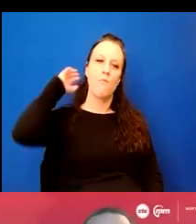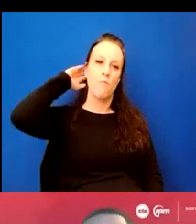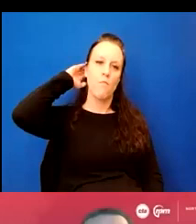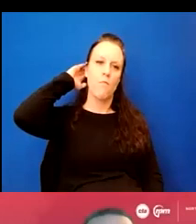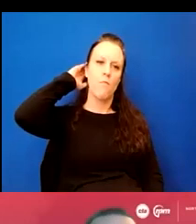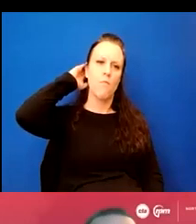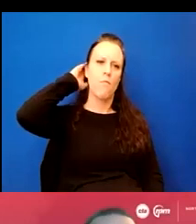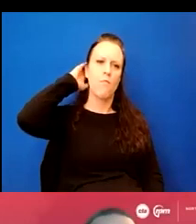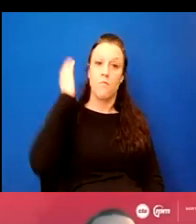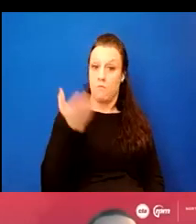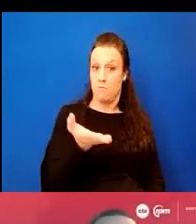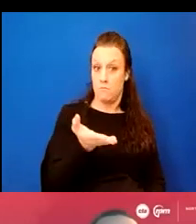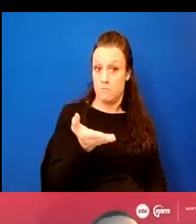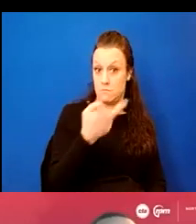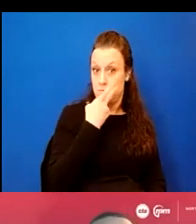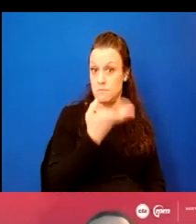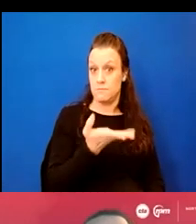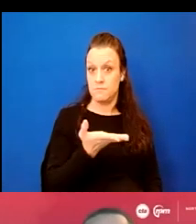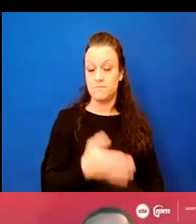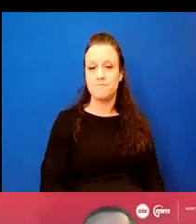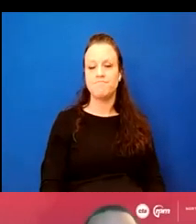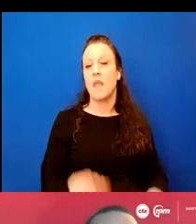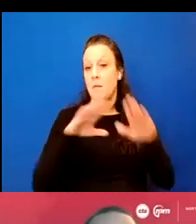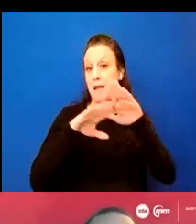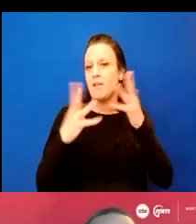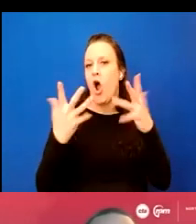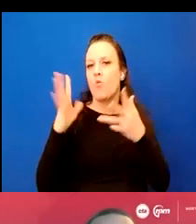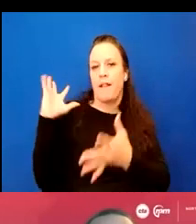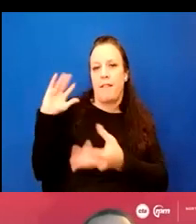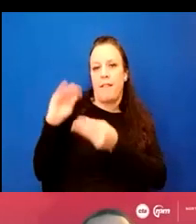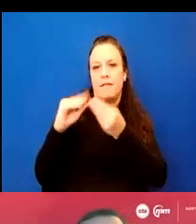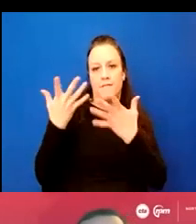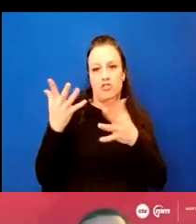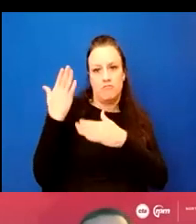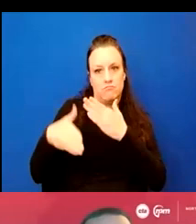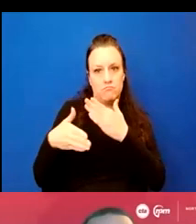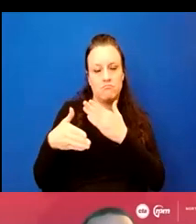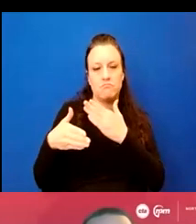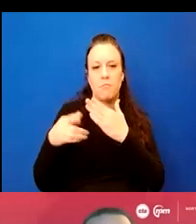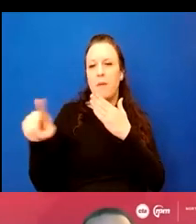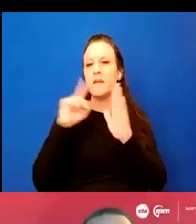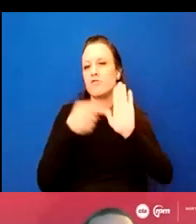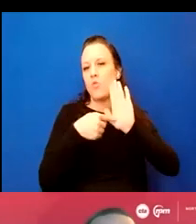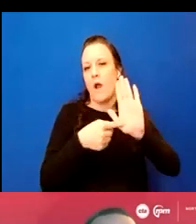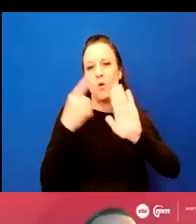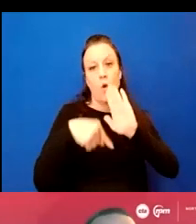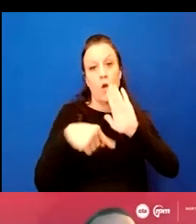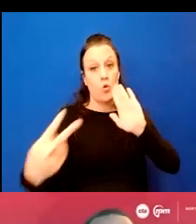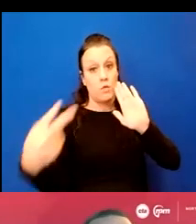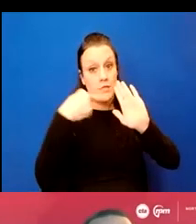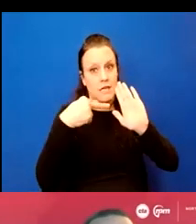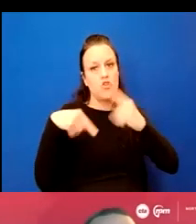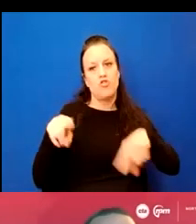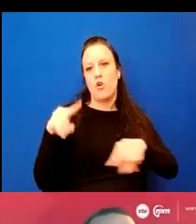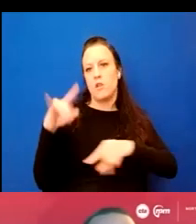Uh, what you're seeing here is basically what we've already completed, but it gives you a rendering of what you will see during construction.